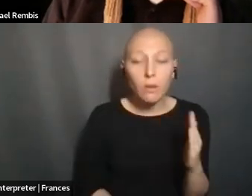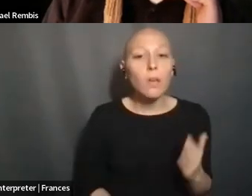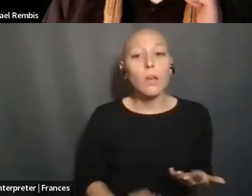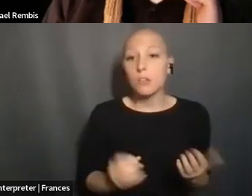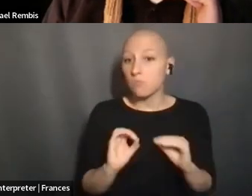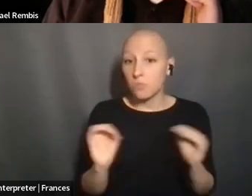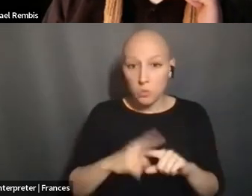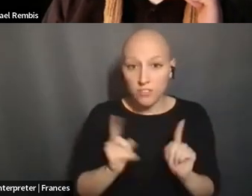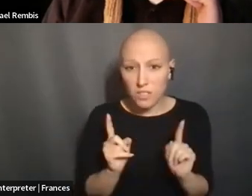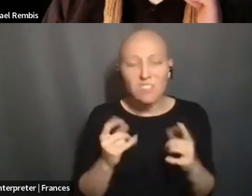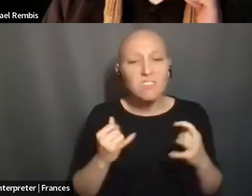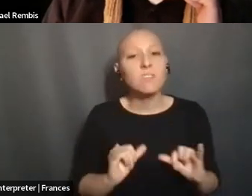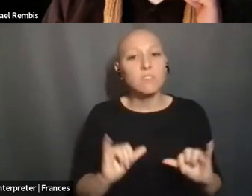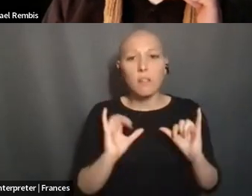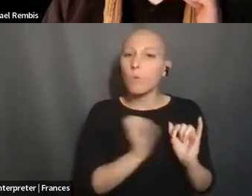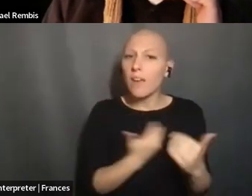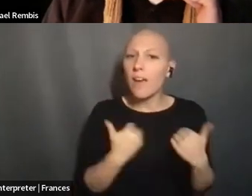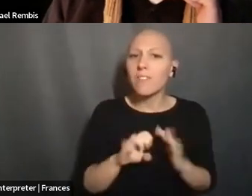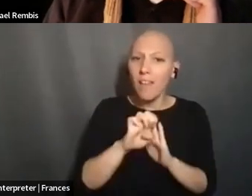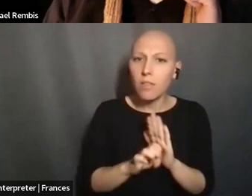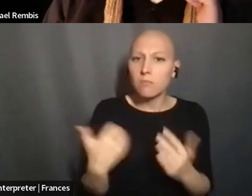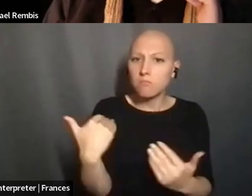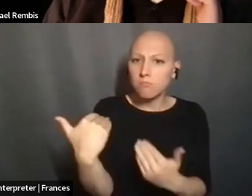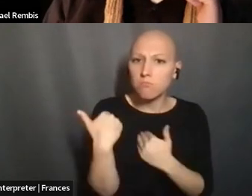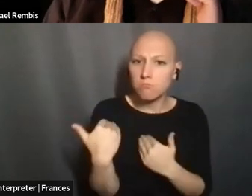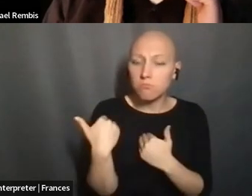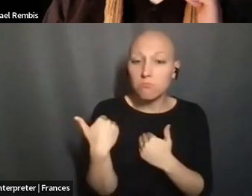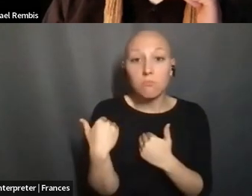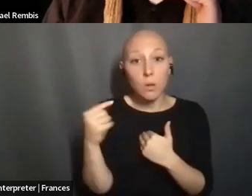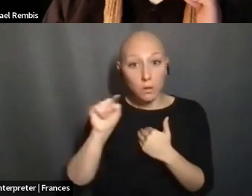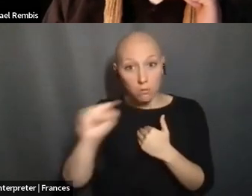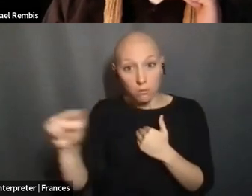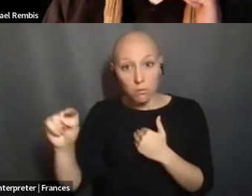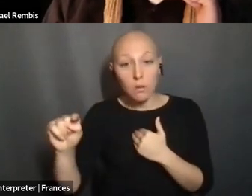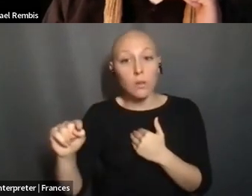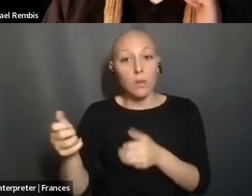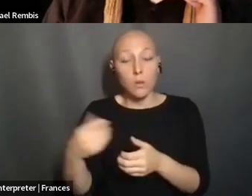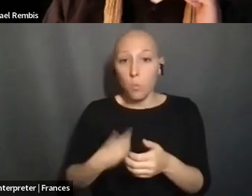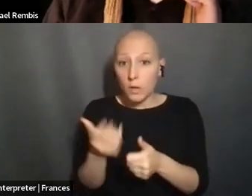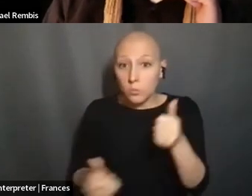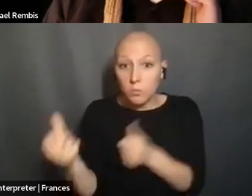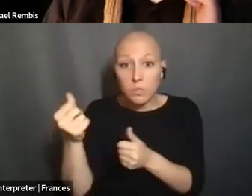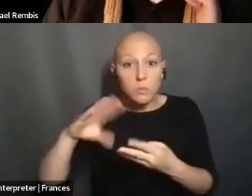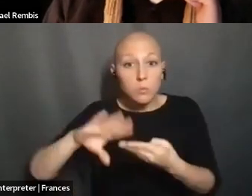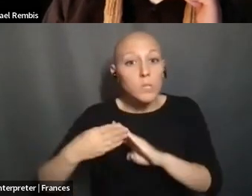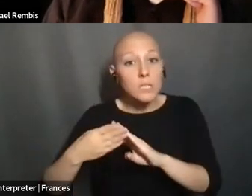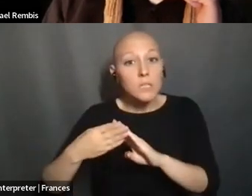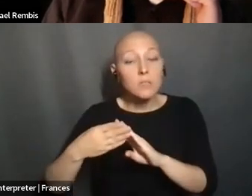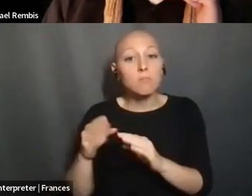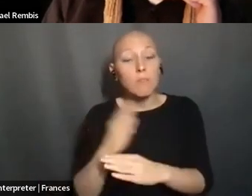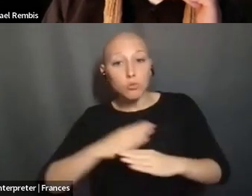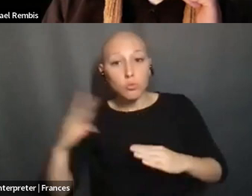BECAUSE WE CANNOT HAVE THESE COMMUNITIES ESSENTIALLY CONTROLLING THE NARRATIVE AND SPINNING OUT THESE STUDIES AND